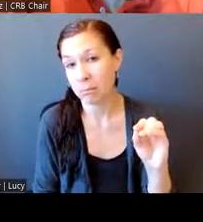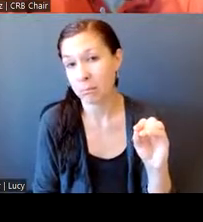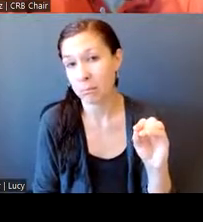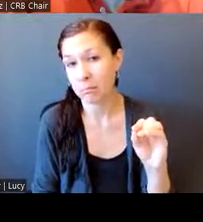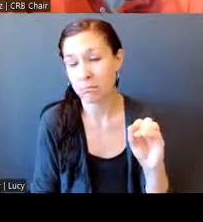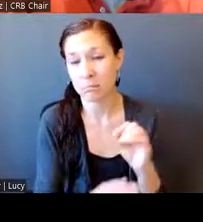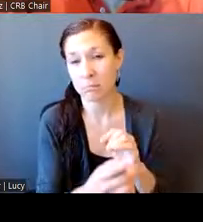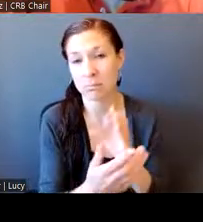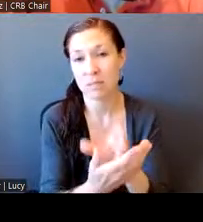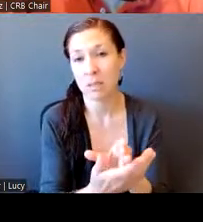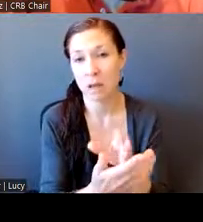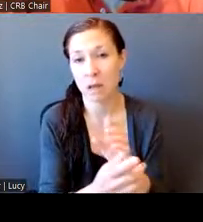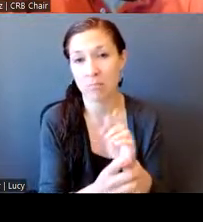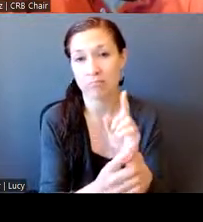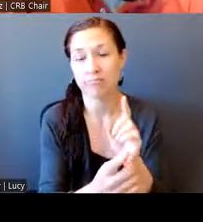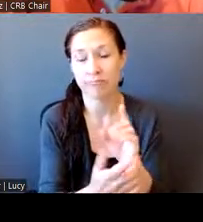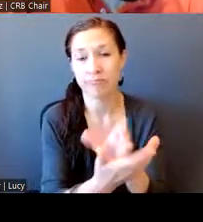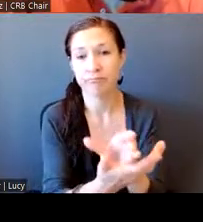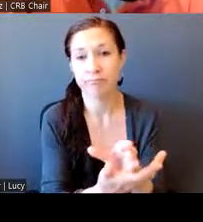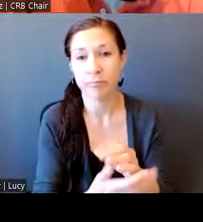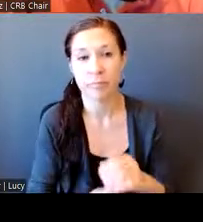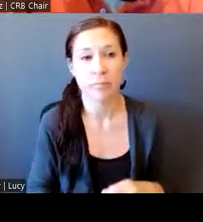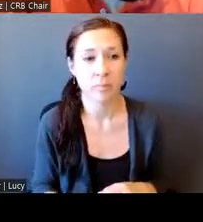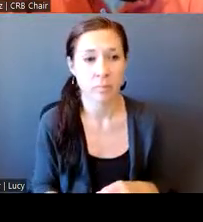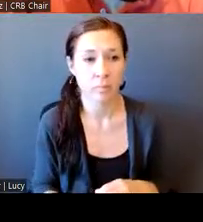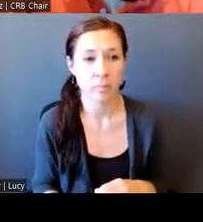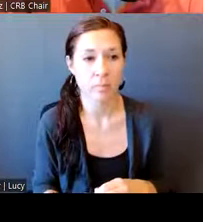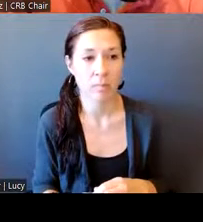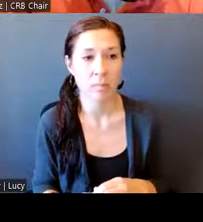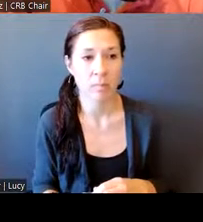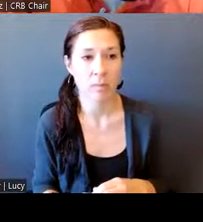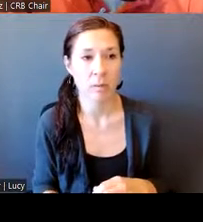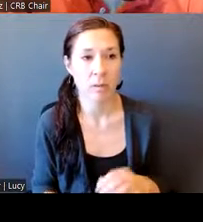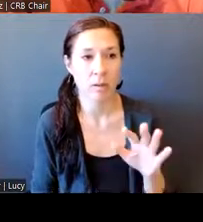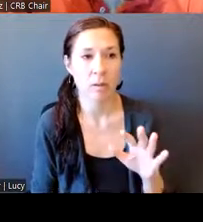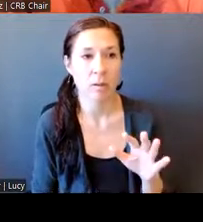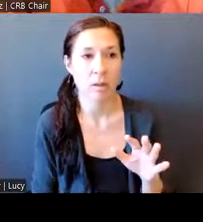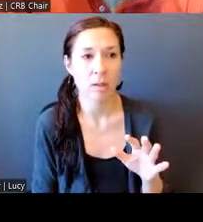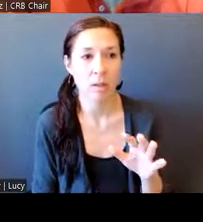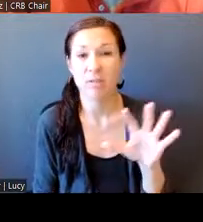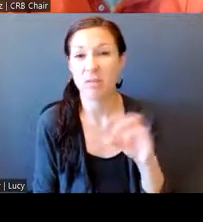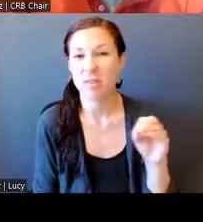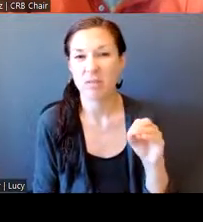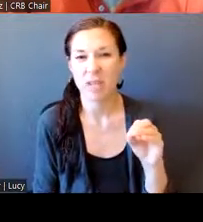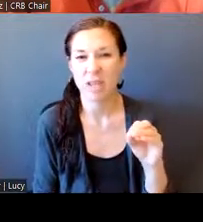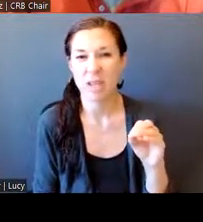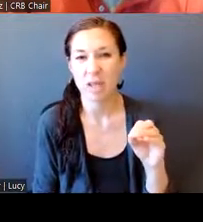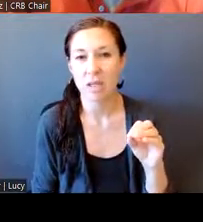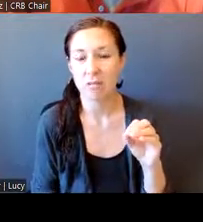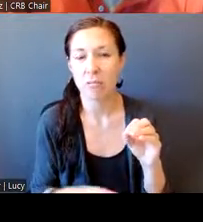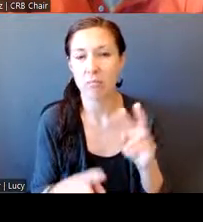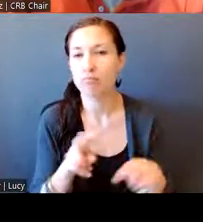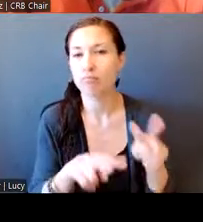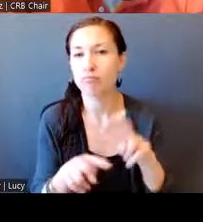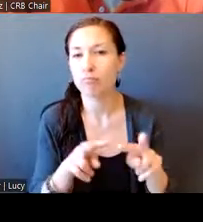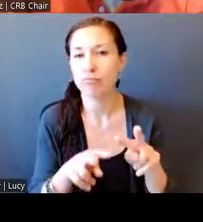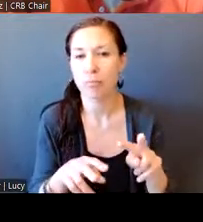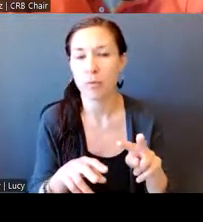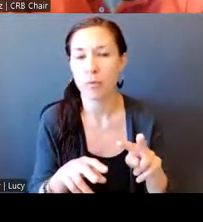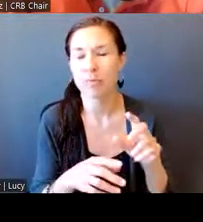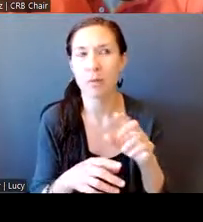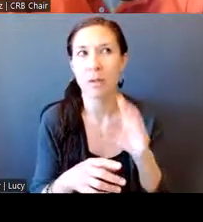close to 40 were observed, and around 50 were encountered. For girls that